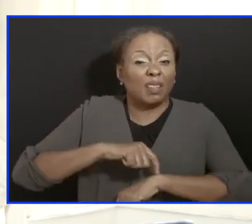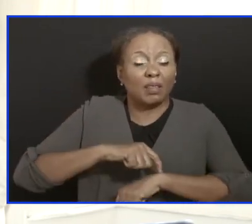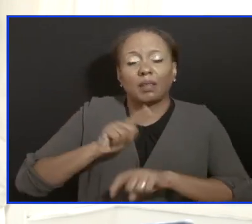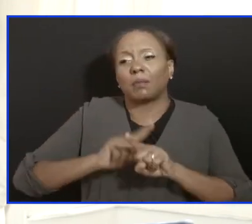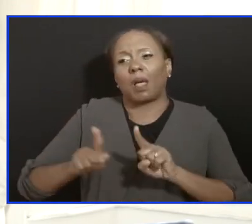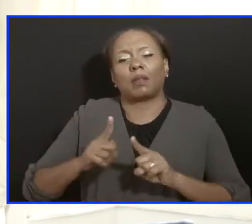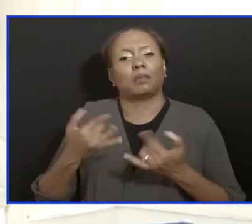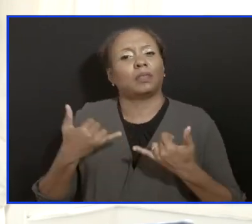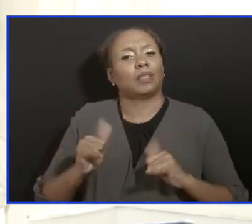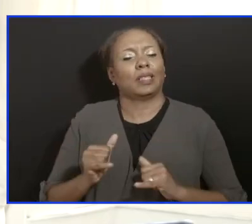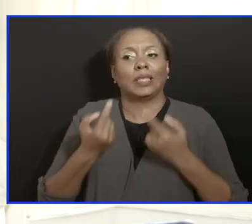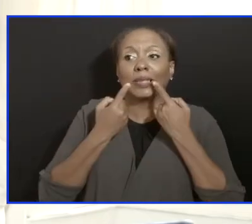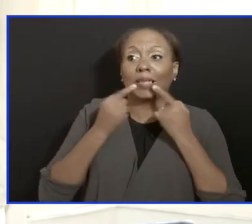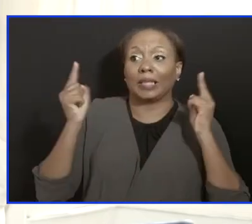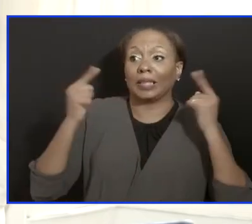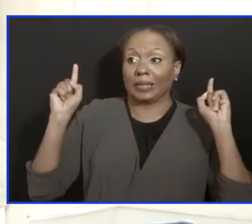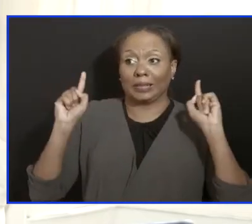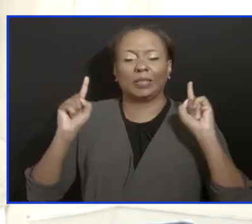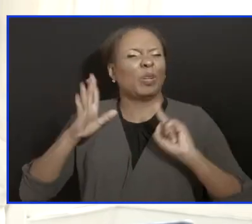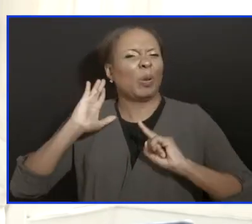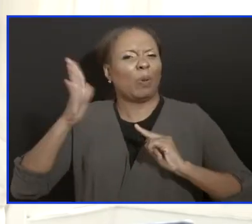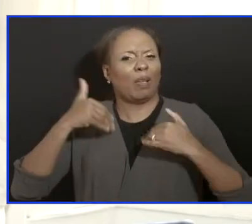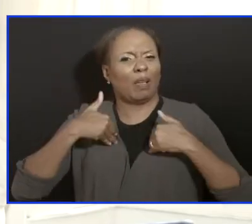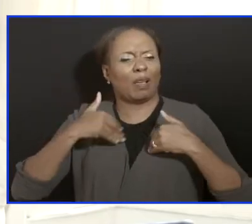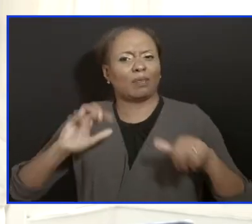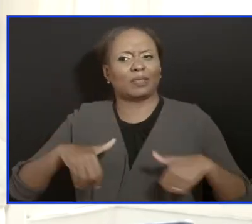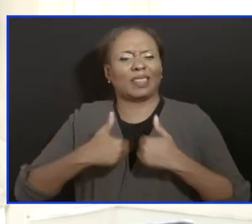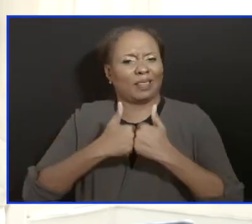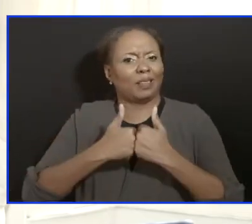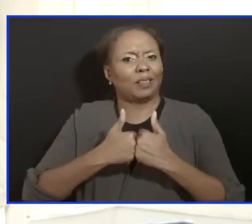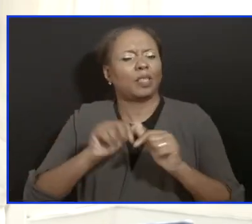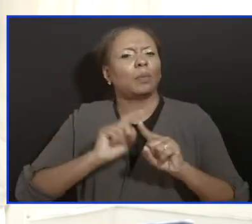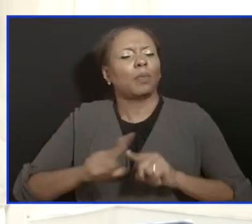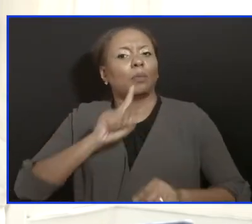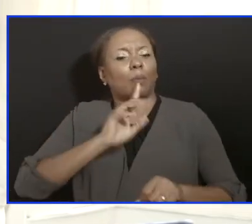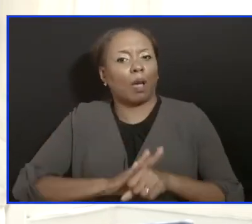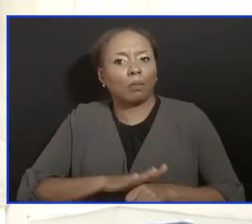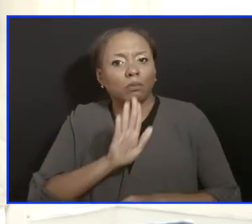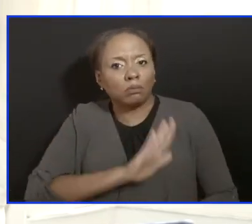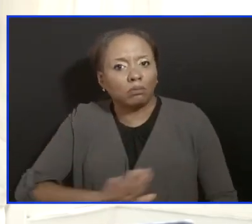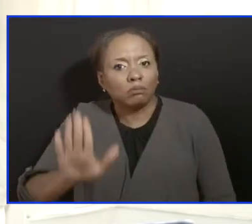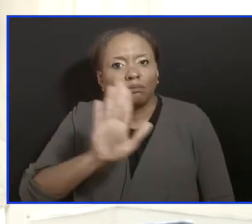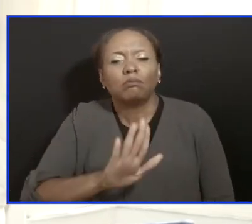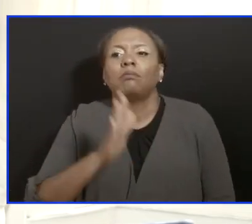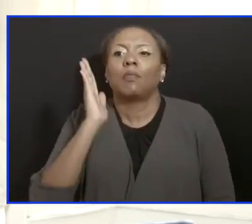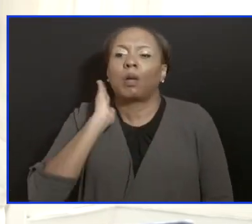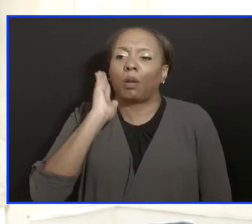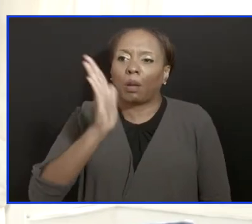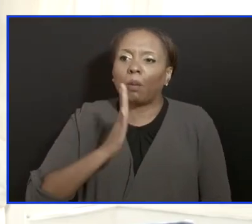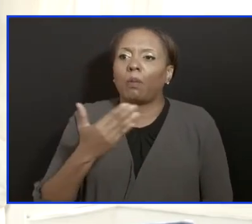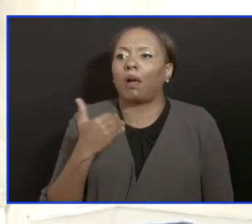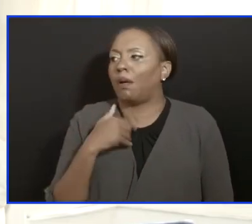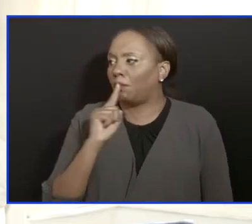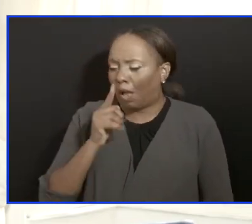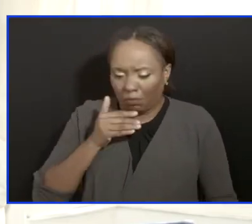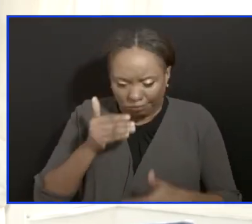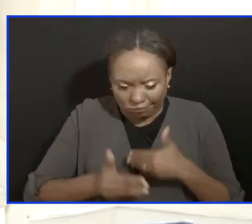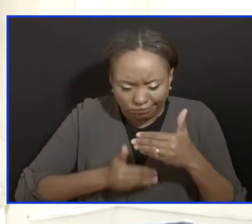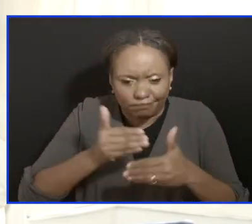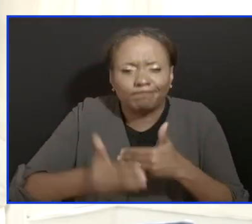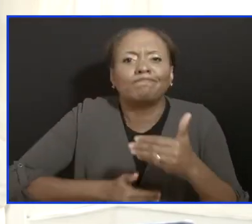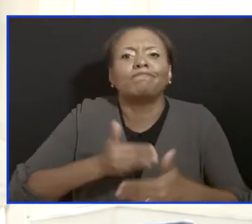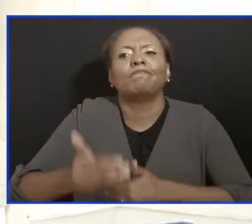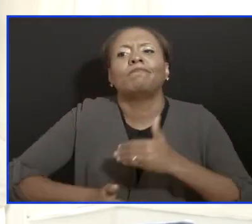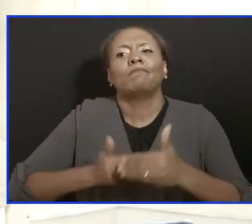and there will be challenges ahead. I know, but I want to assure you that we will put our best foot forward, even within those challenges.